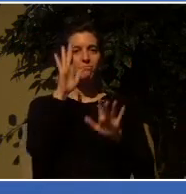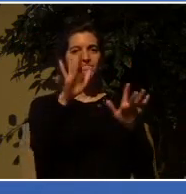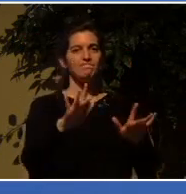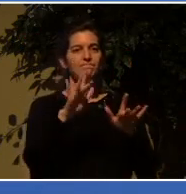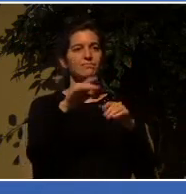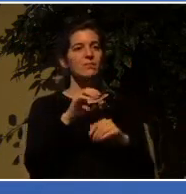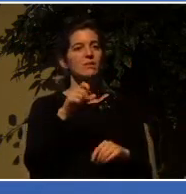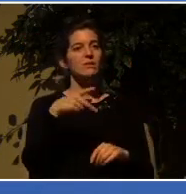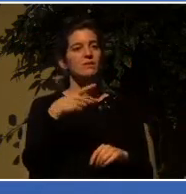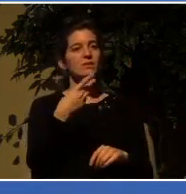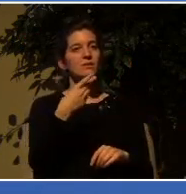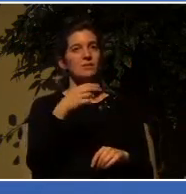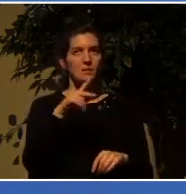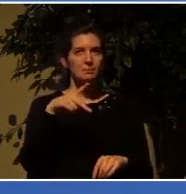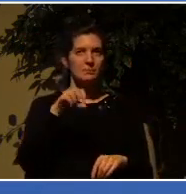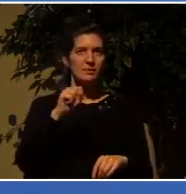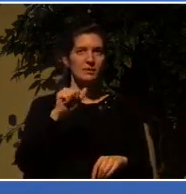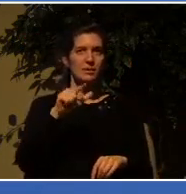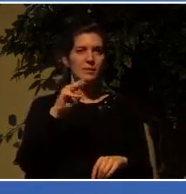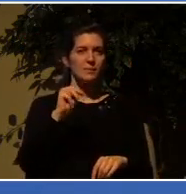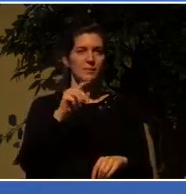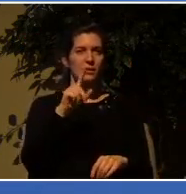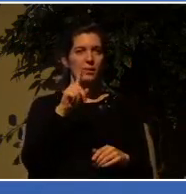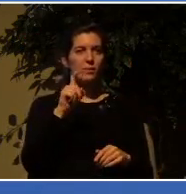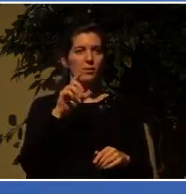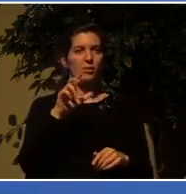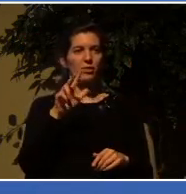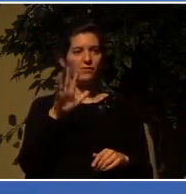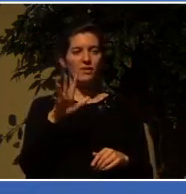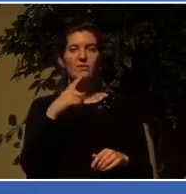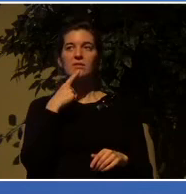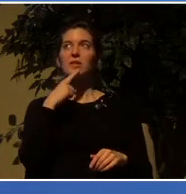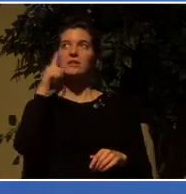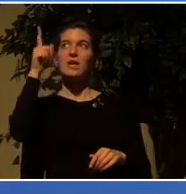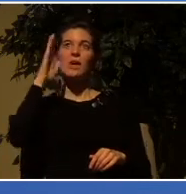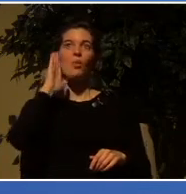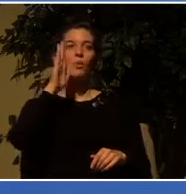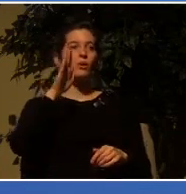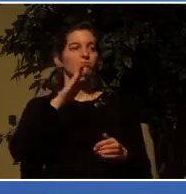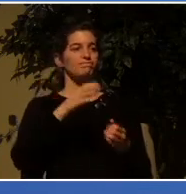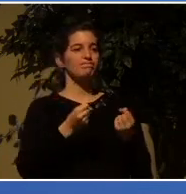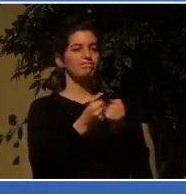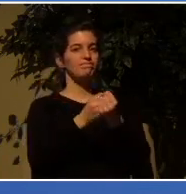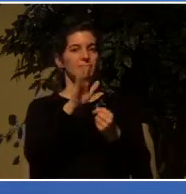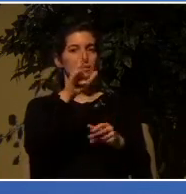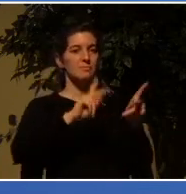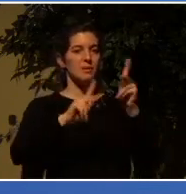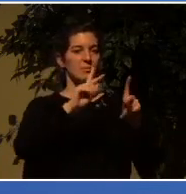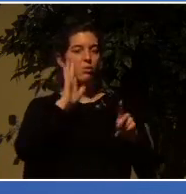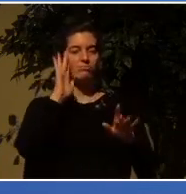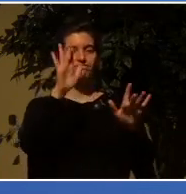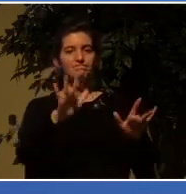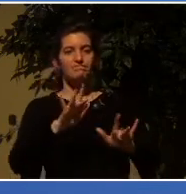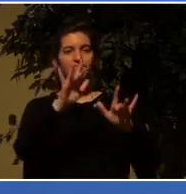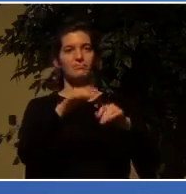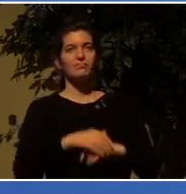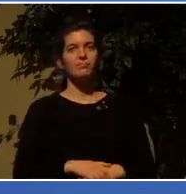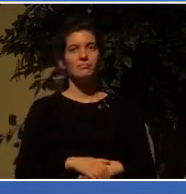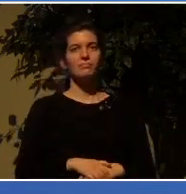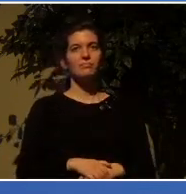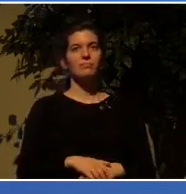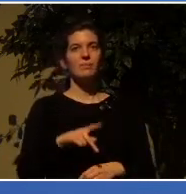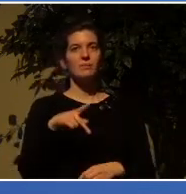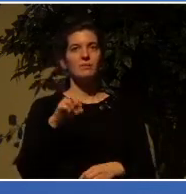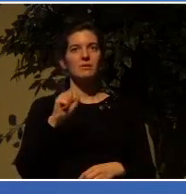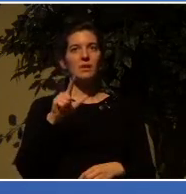vindicate his people and have compassion on his servants. Psalm 72, 12, for he will deliver the needy. Keep that